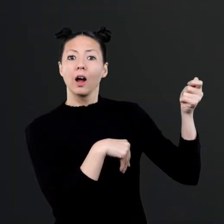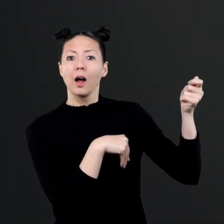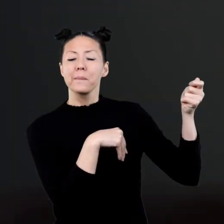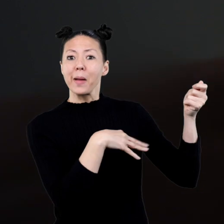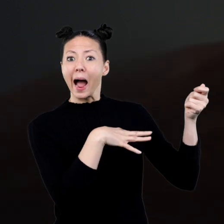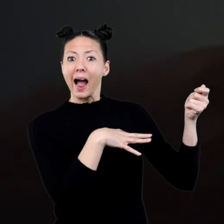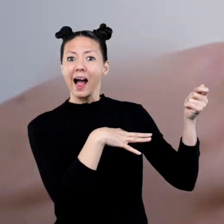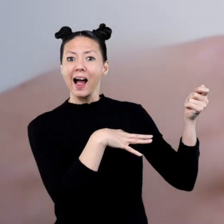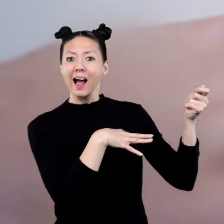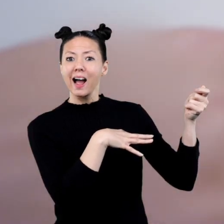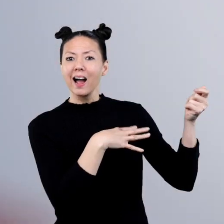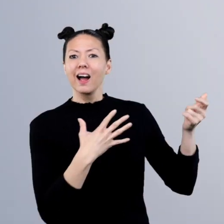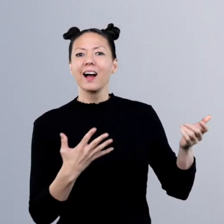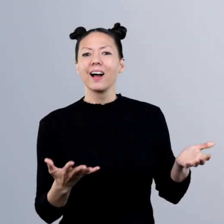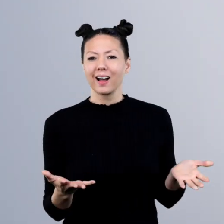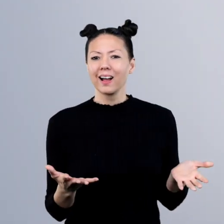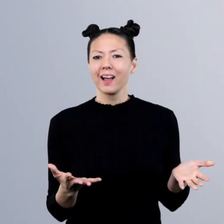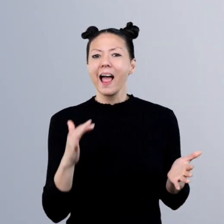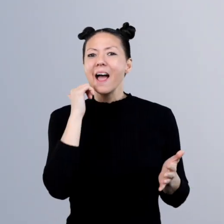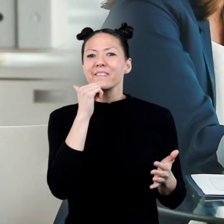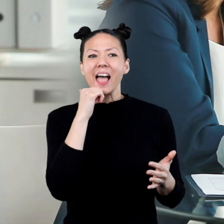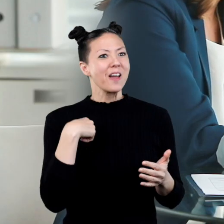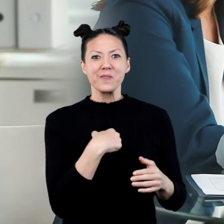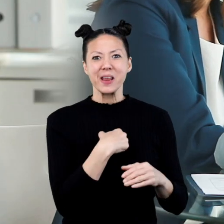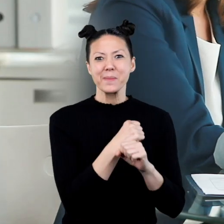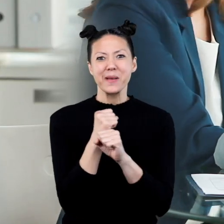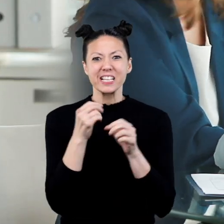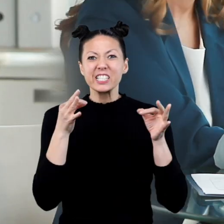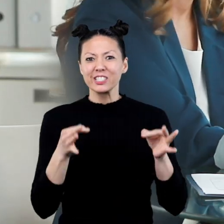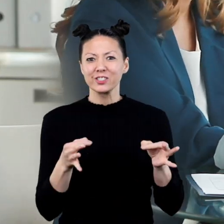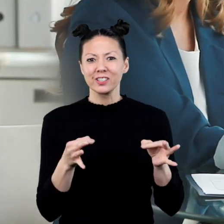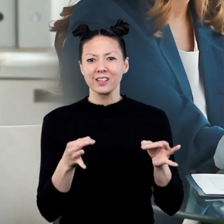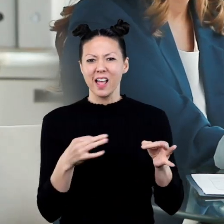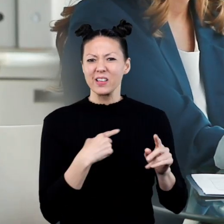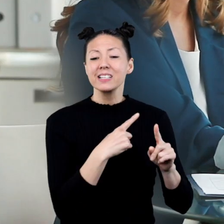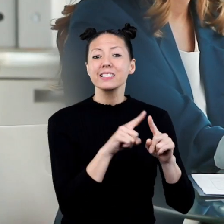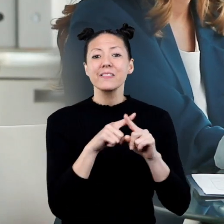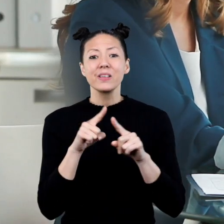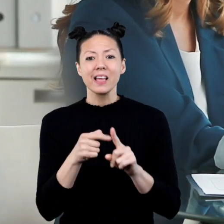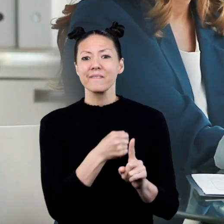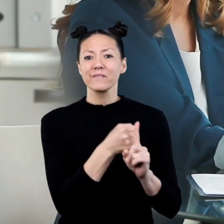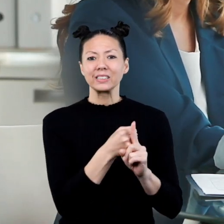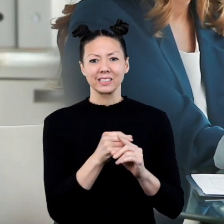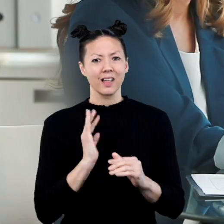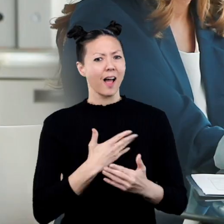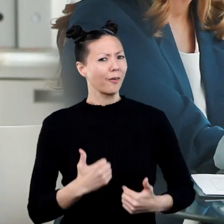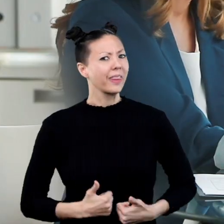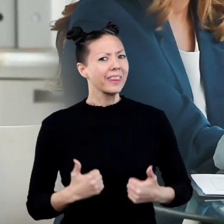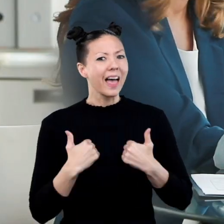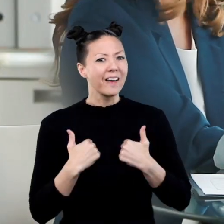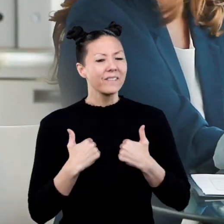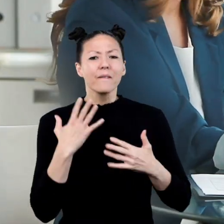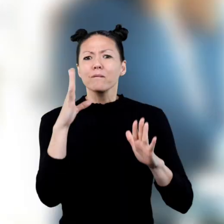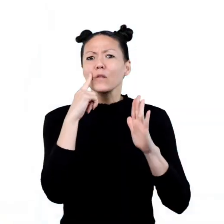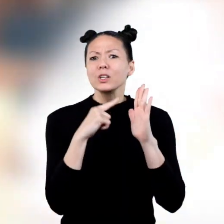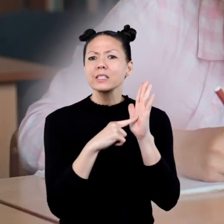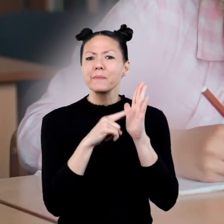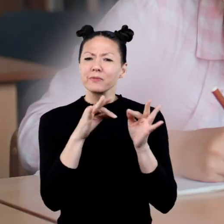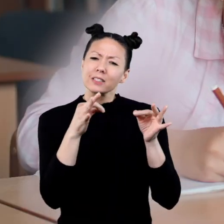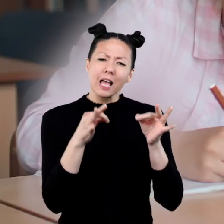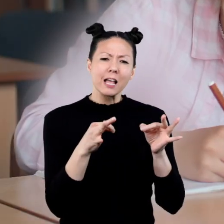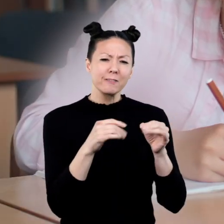flick the light switch again, the lights turn back on. Every day we make decisions that have different effects on our lives.